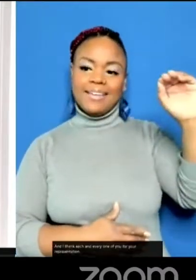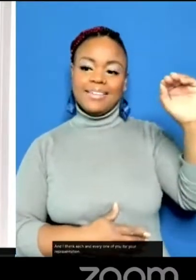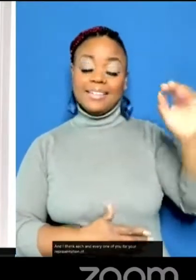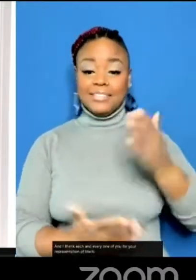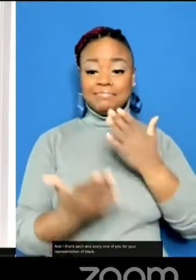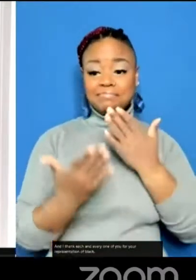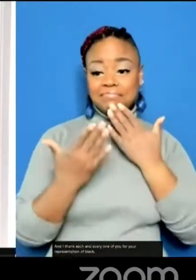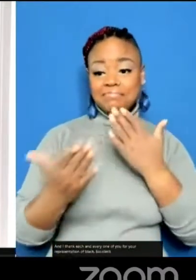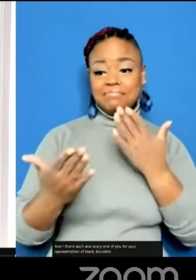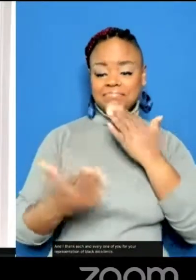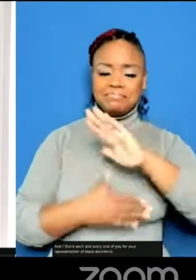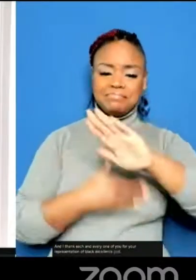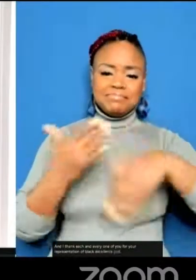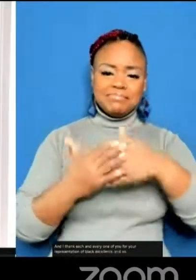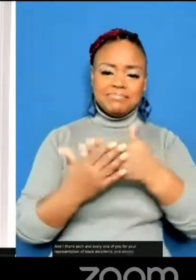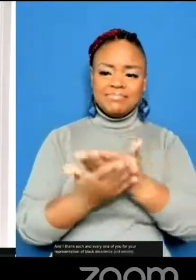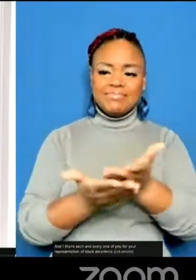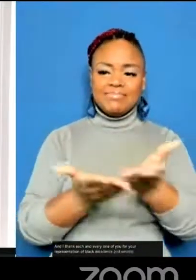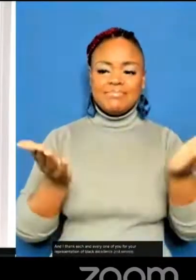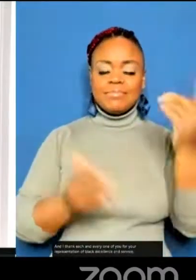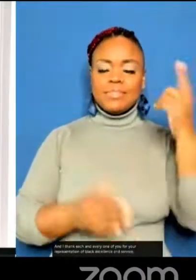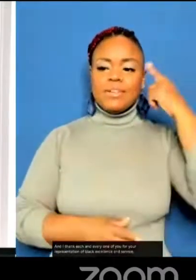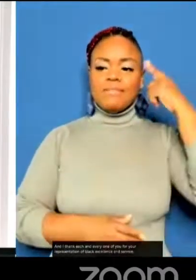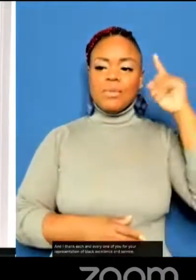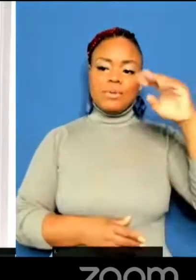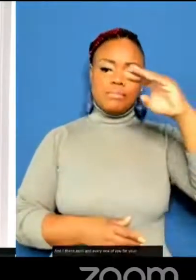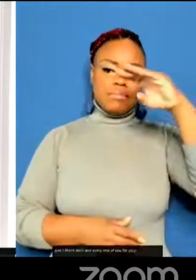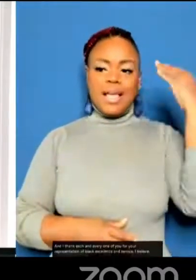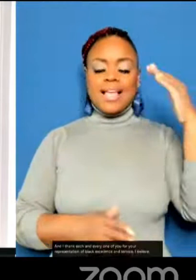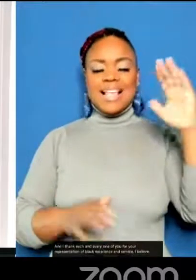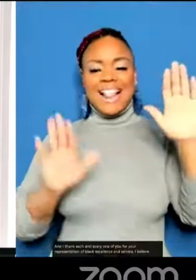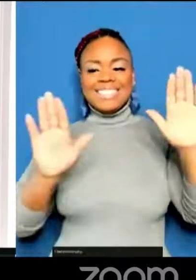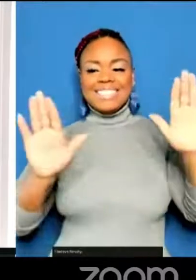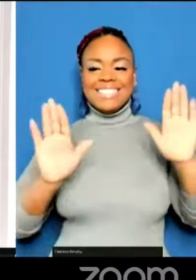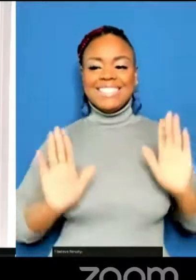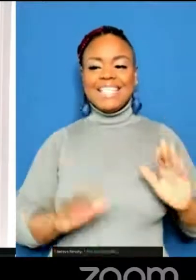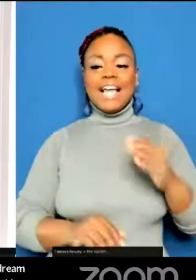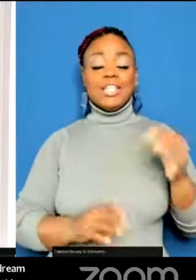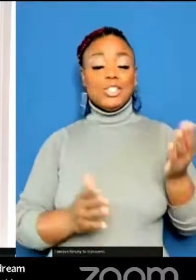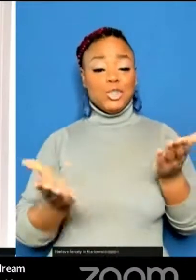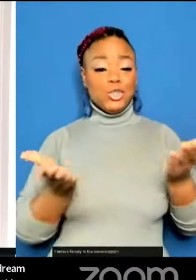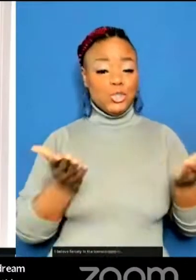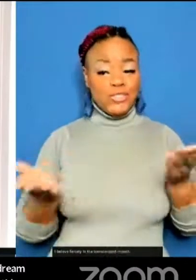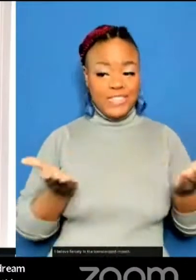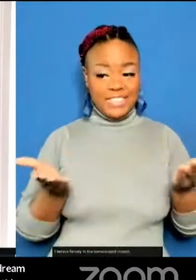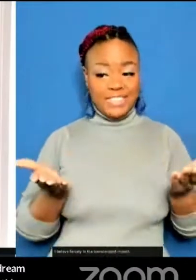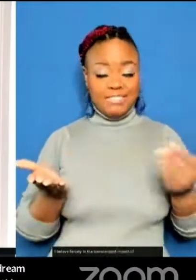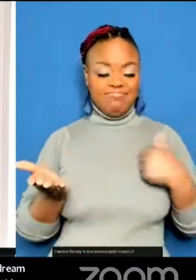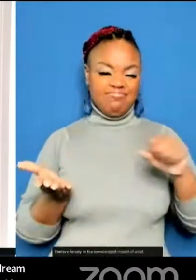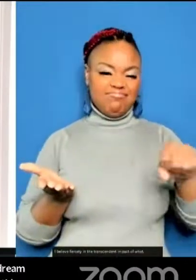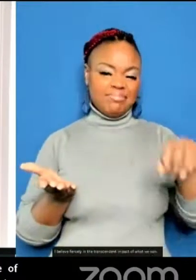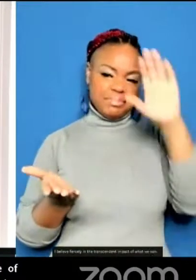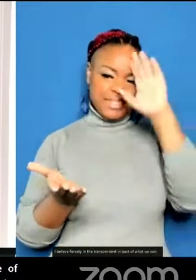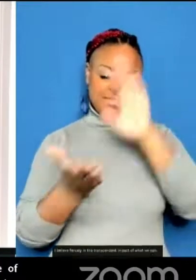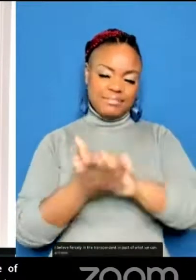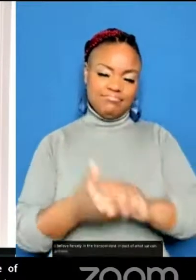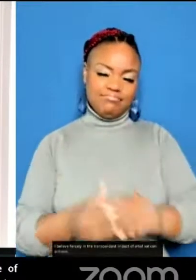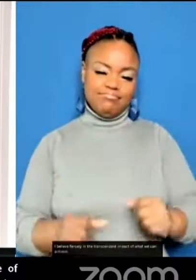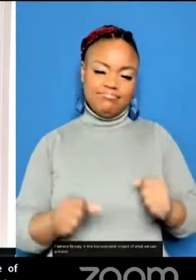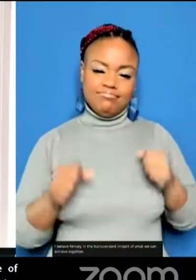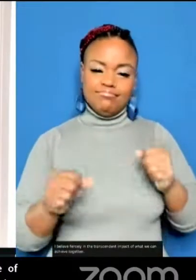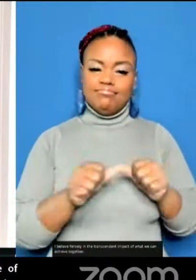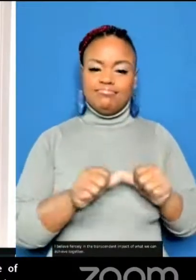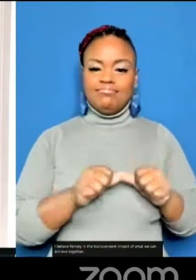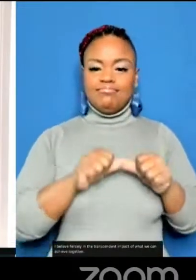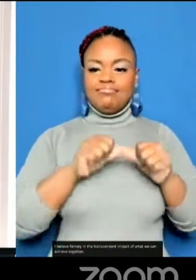excellence and service. I believe fiercely in the transcendent impact of what we can achieve together.